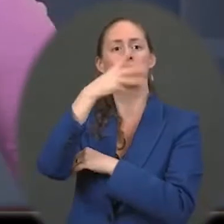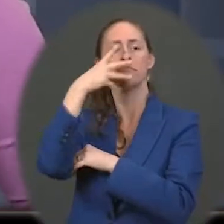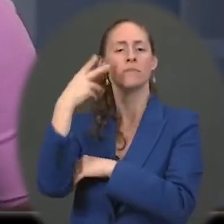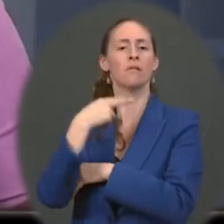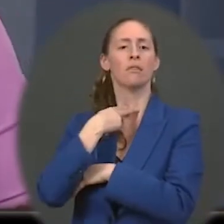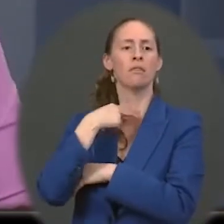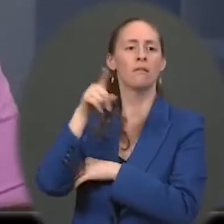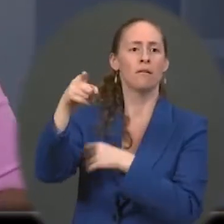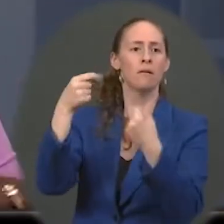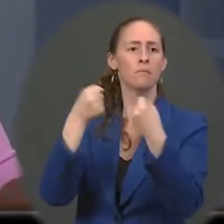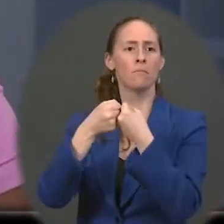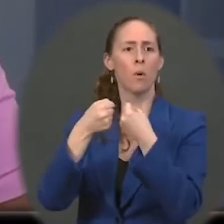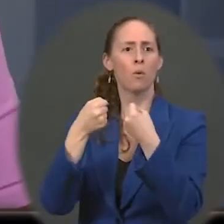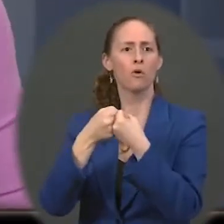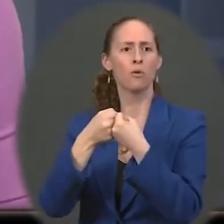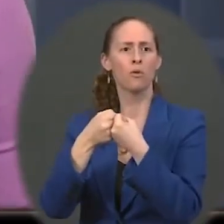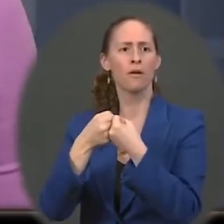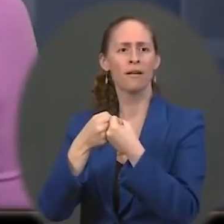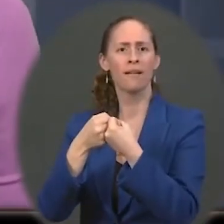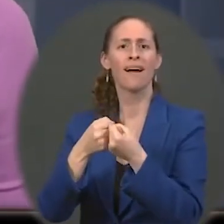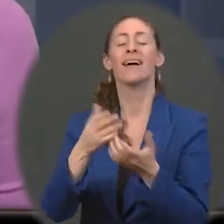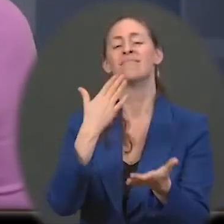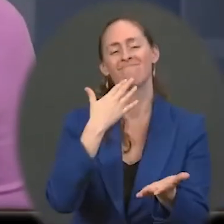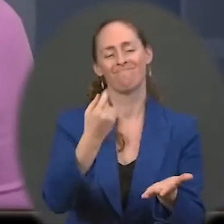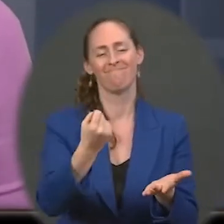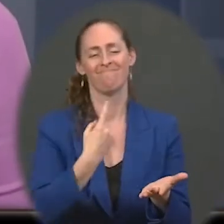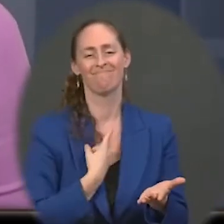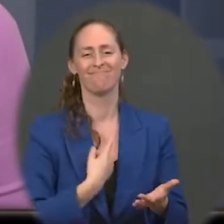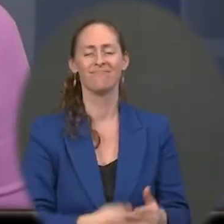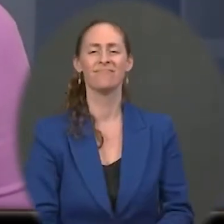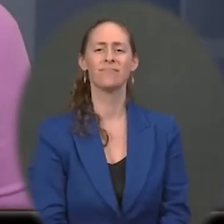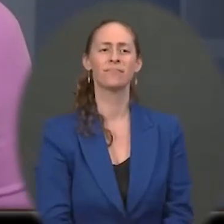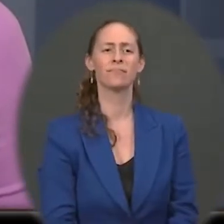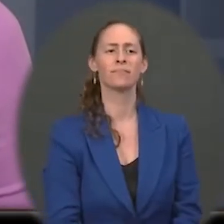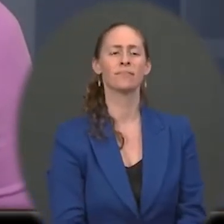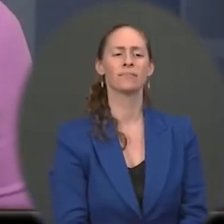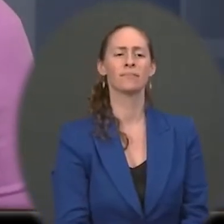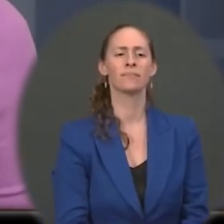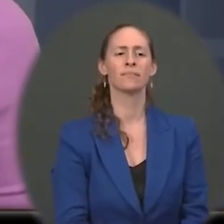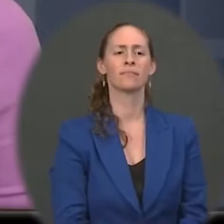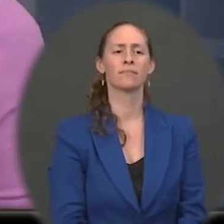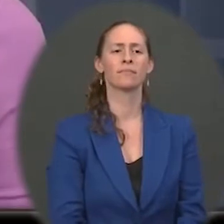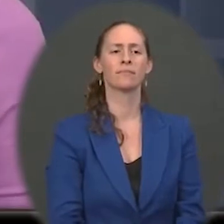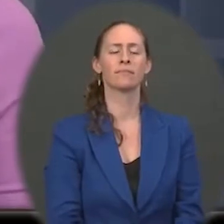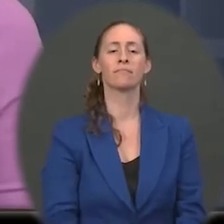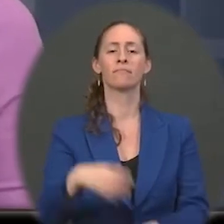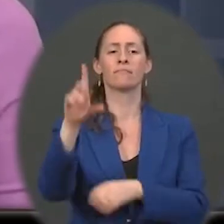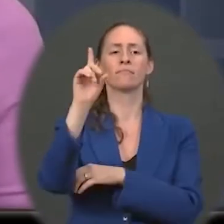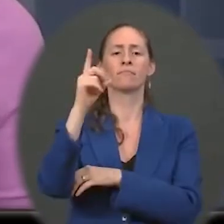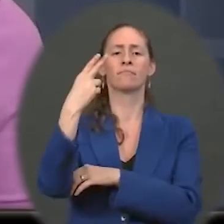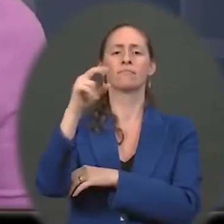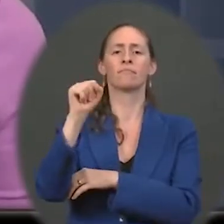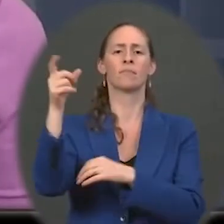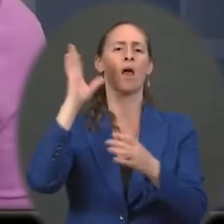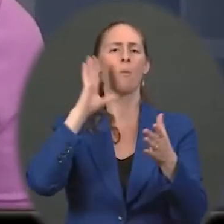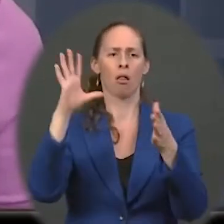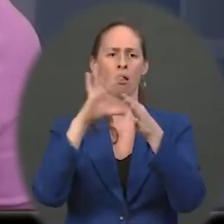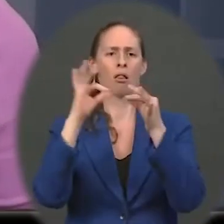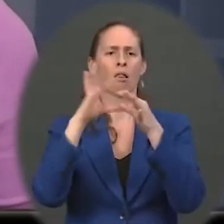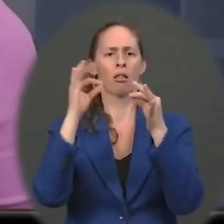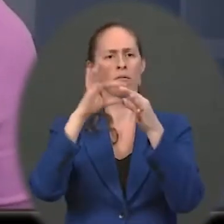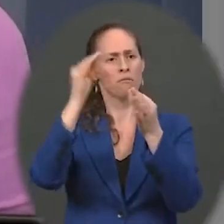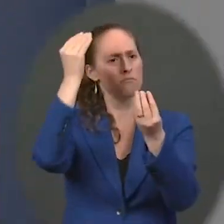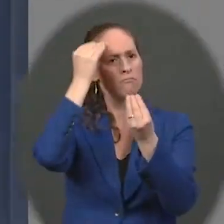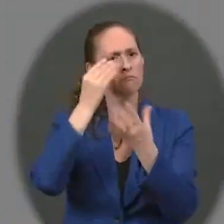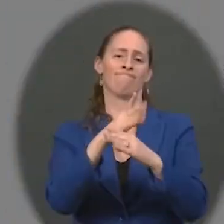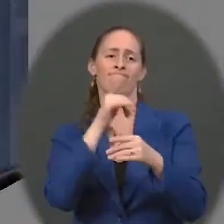So, thanks for the question, Peter. First, I'll say that DHS will formally release its monthly September